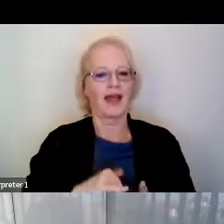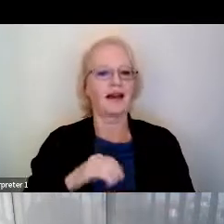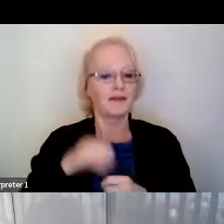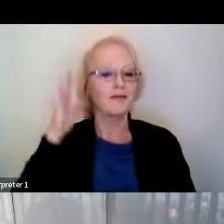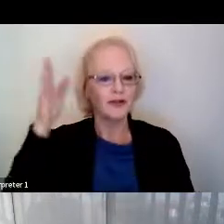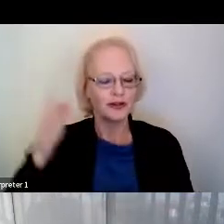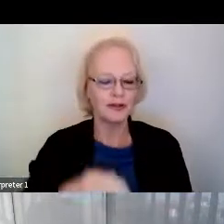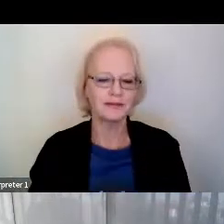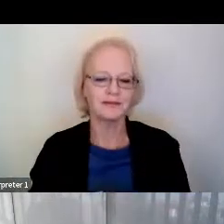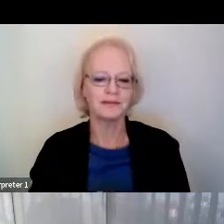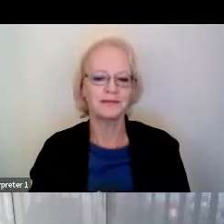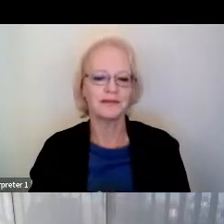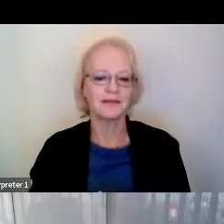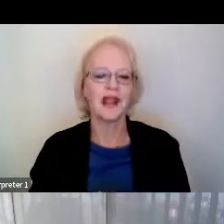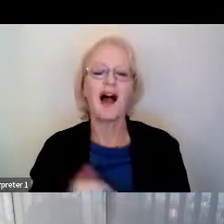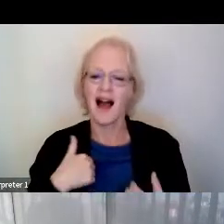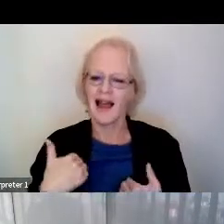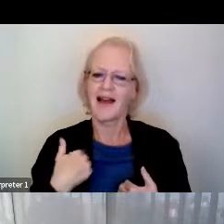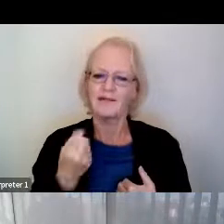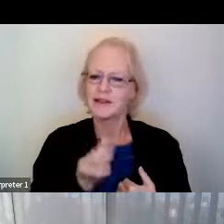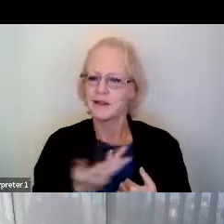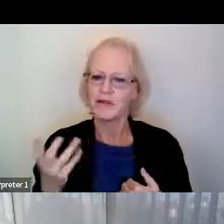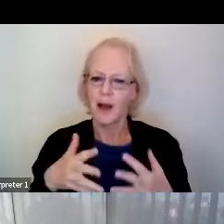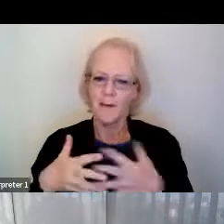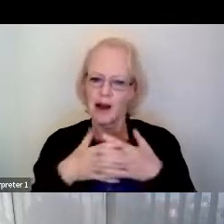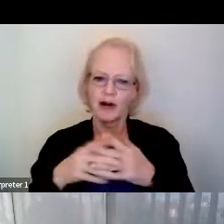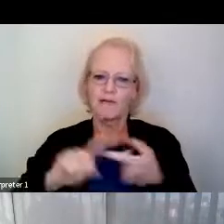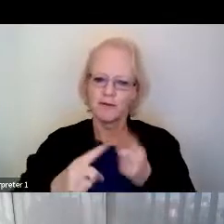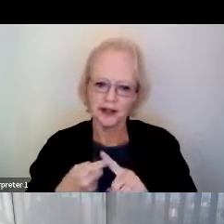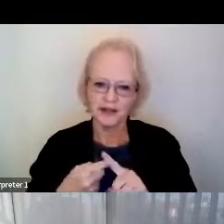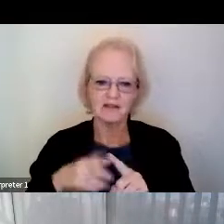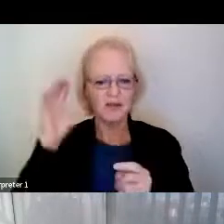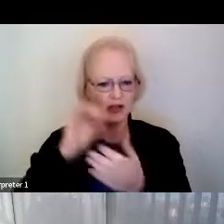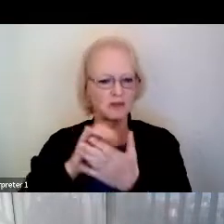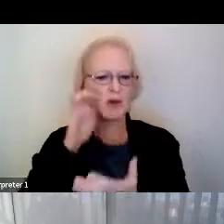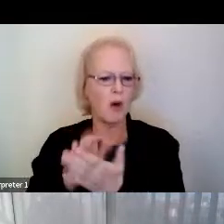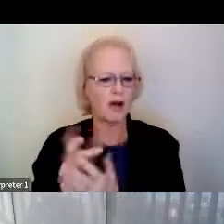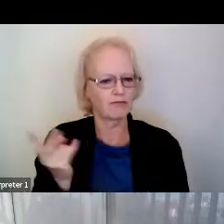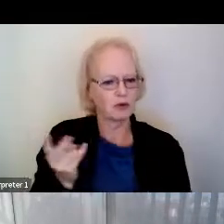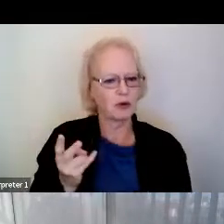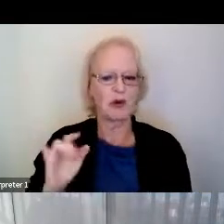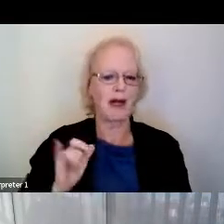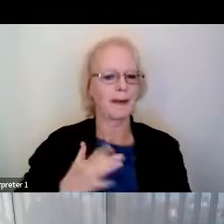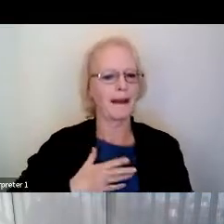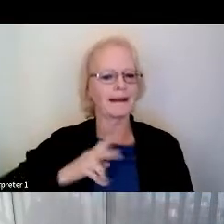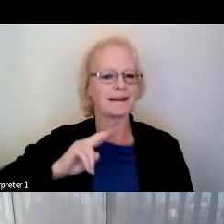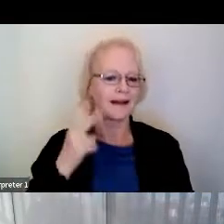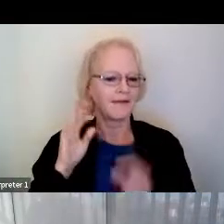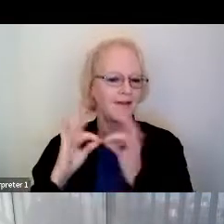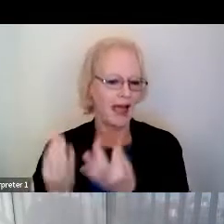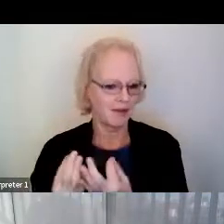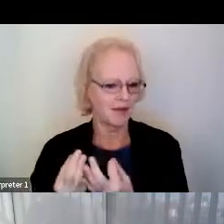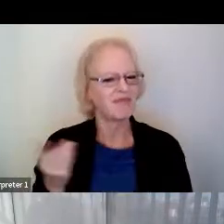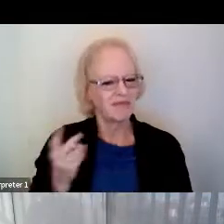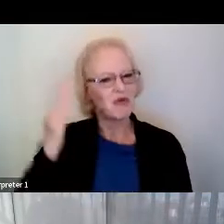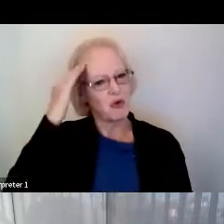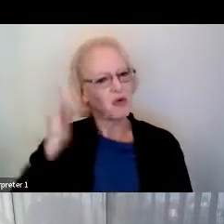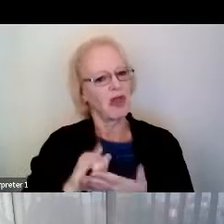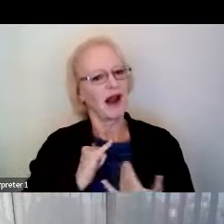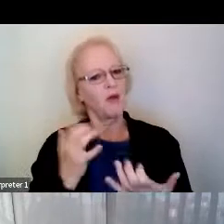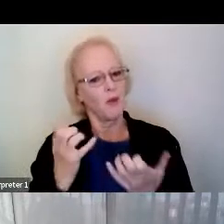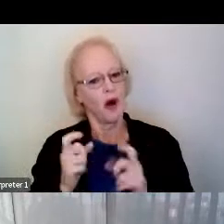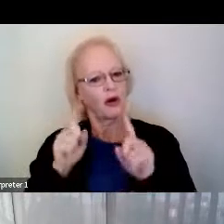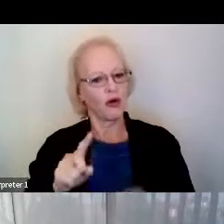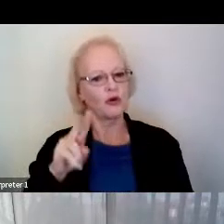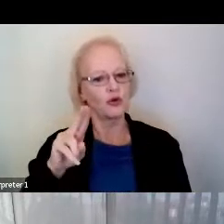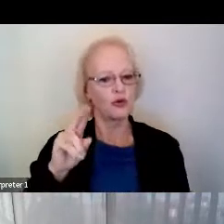I have a couple of American friends, husband and wife. They are like a second family to me. They knew I wanted to go to UCSF hospital